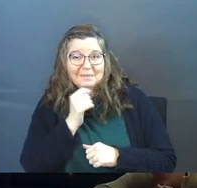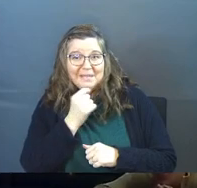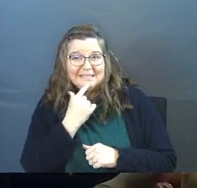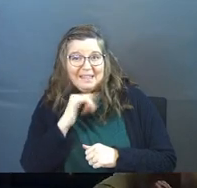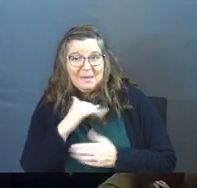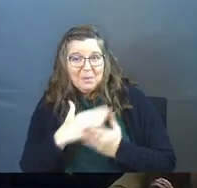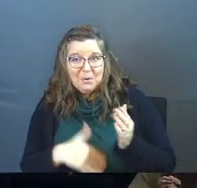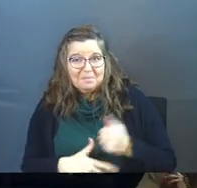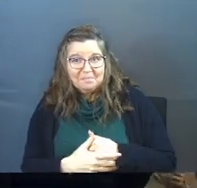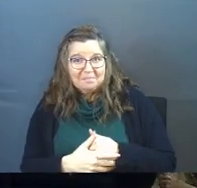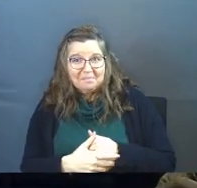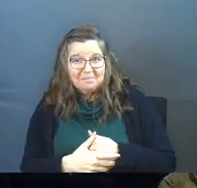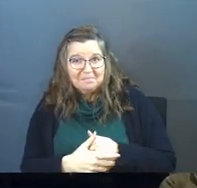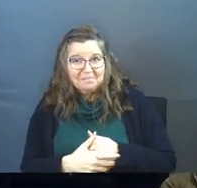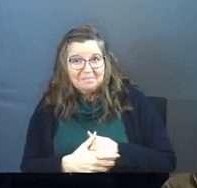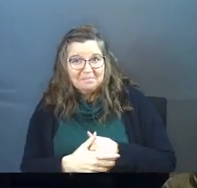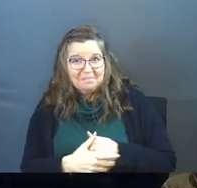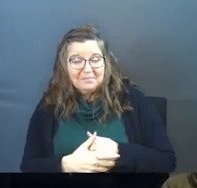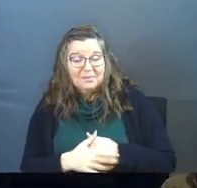not going to say that.